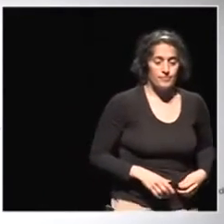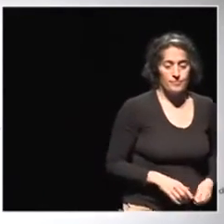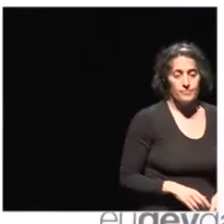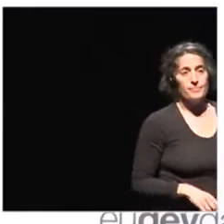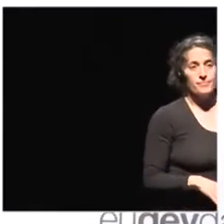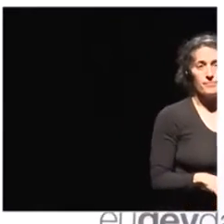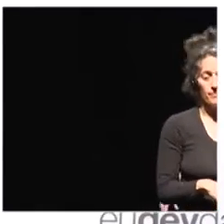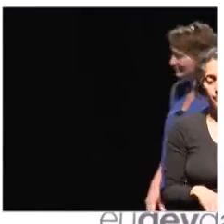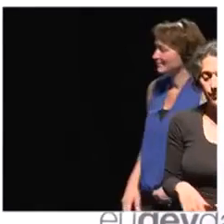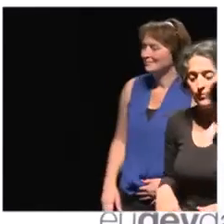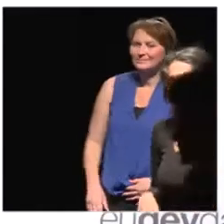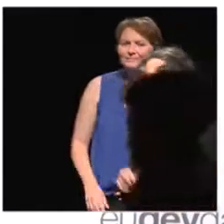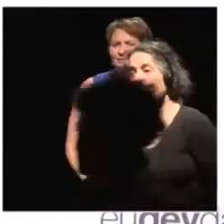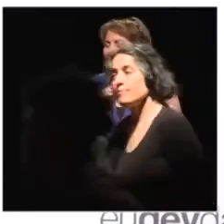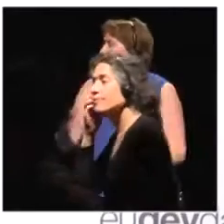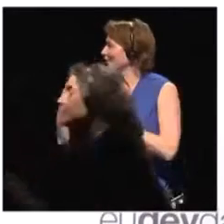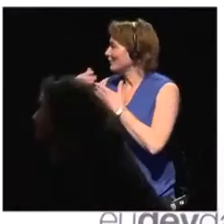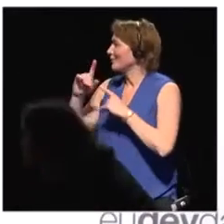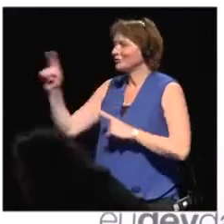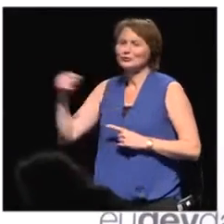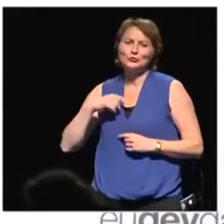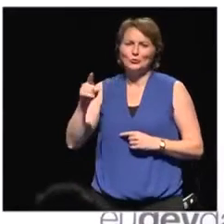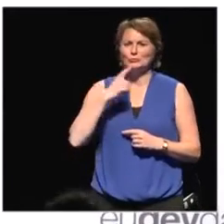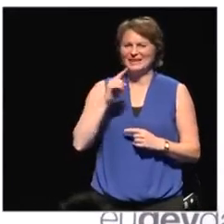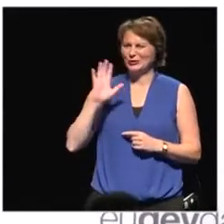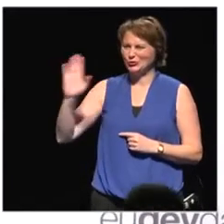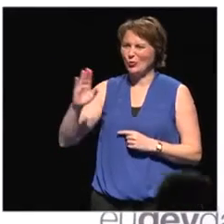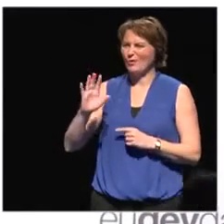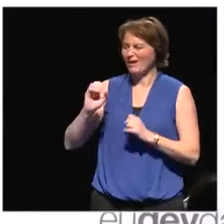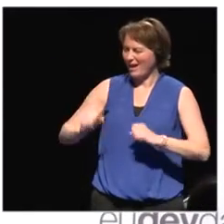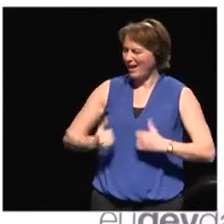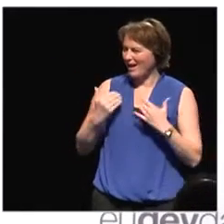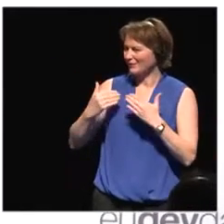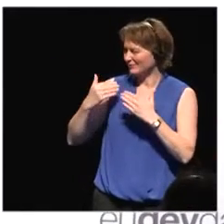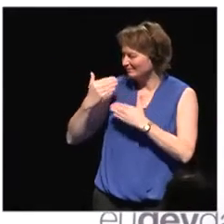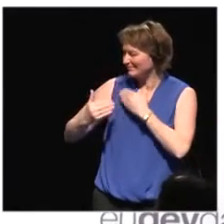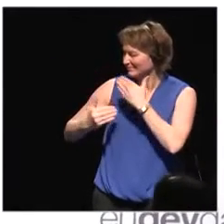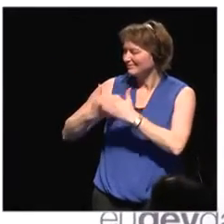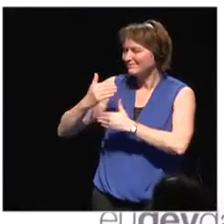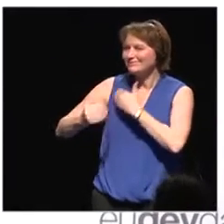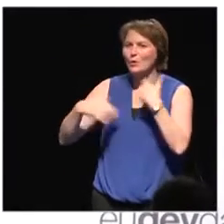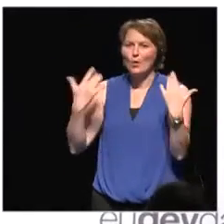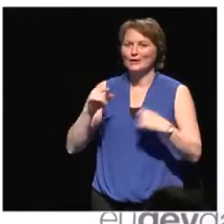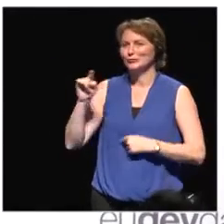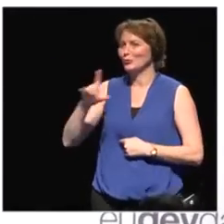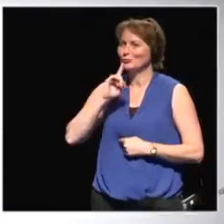you're basically by default a global citizen. But actually, I mean, I always wonder how people actually